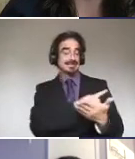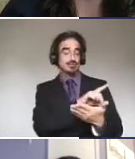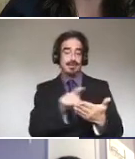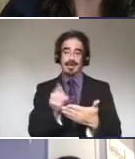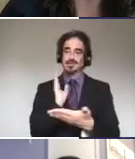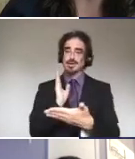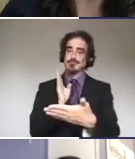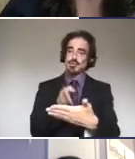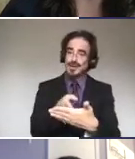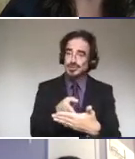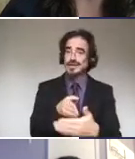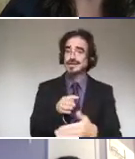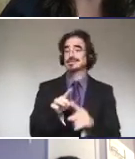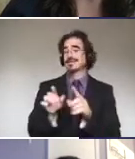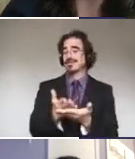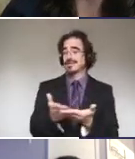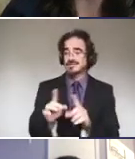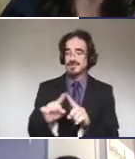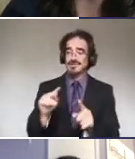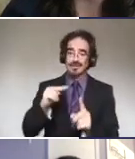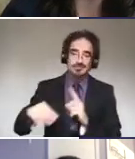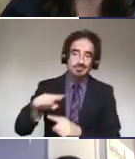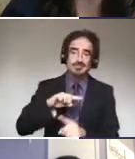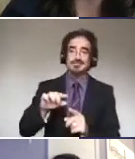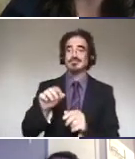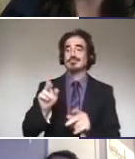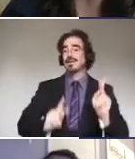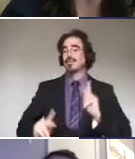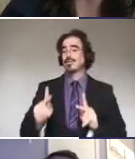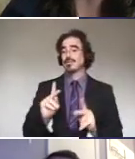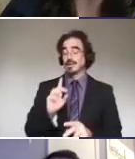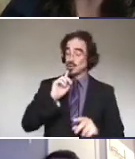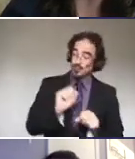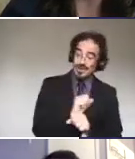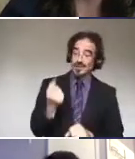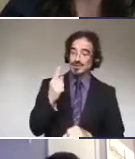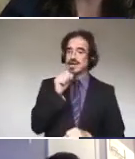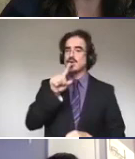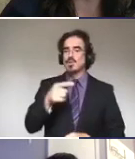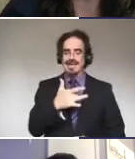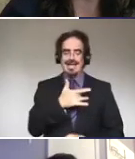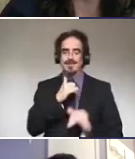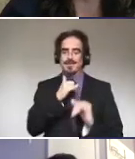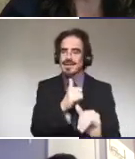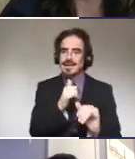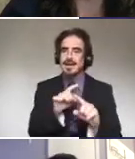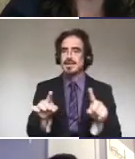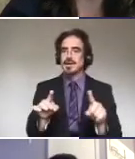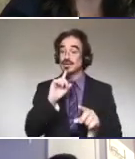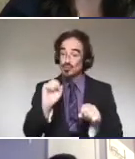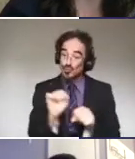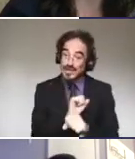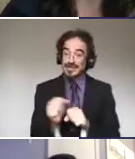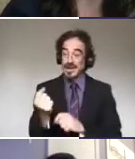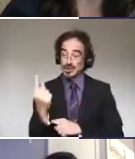it knowing somebody understands, really understand, not just empathy, but really understand is really important. On